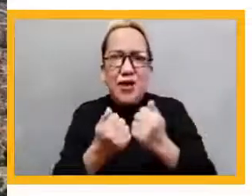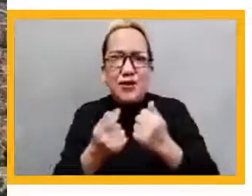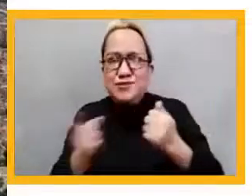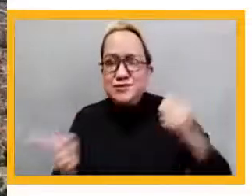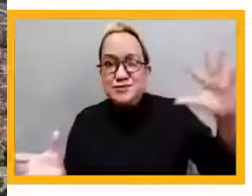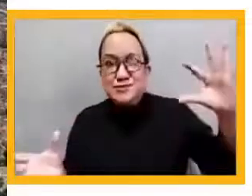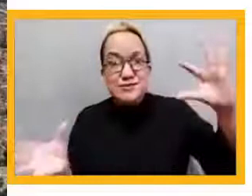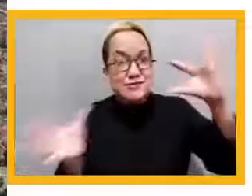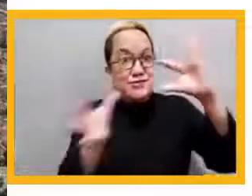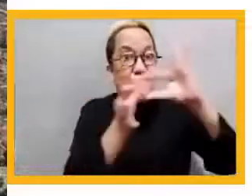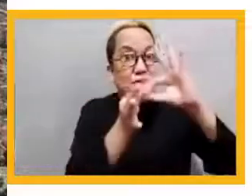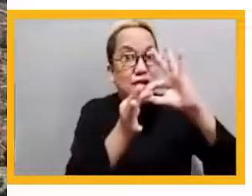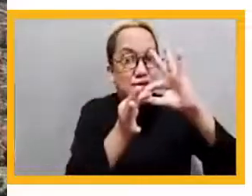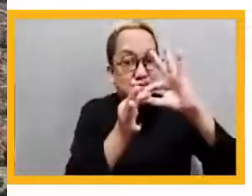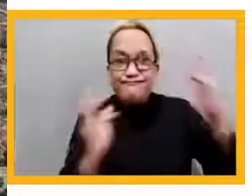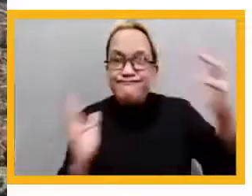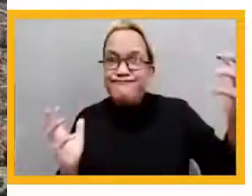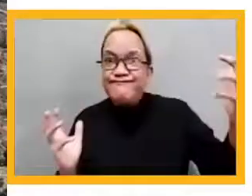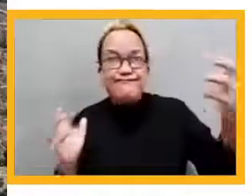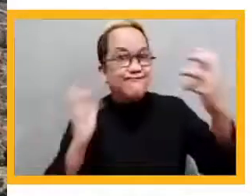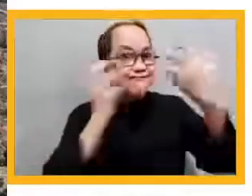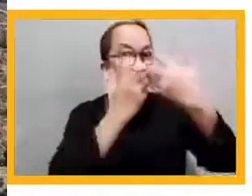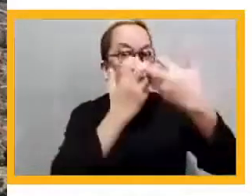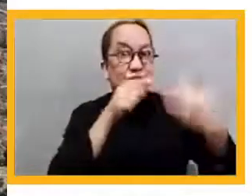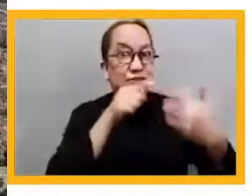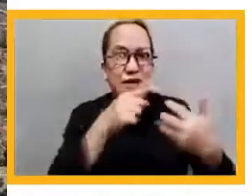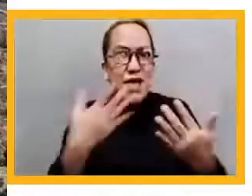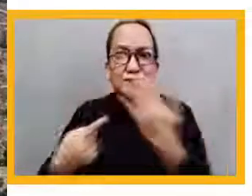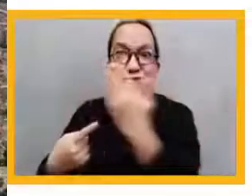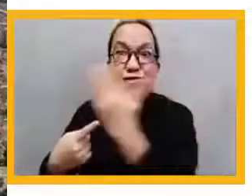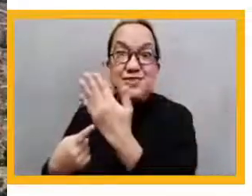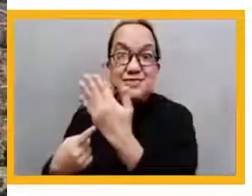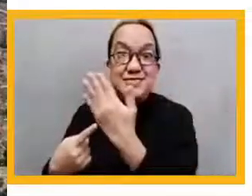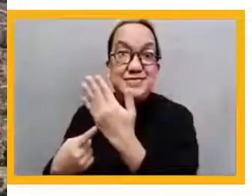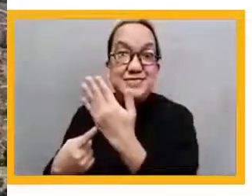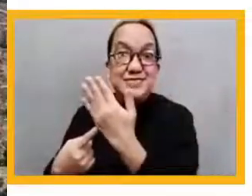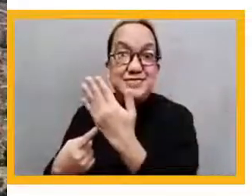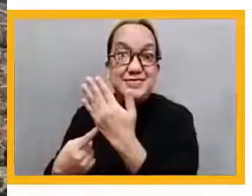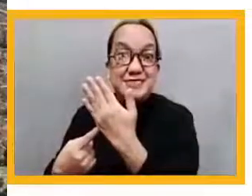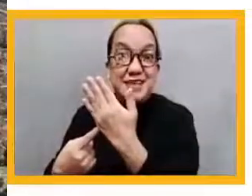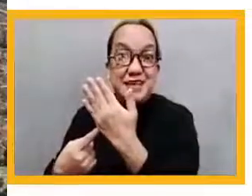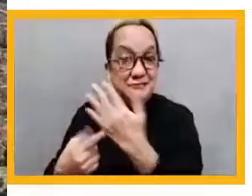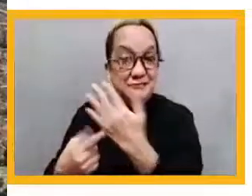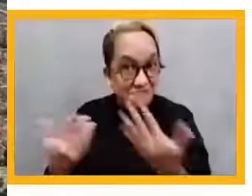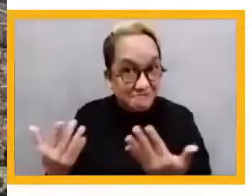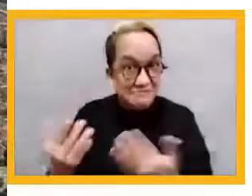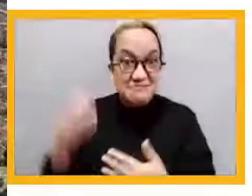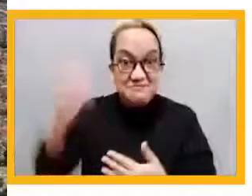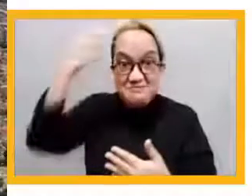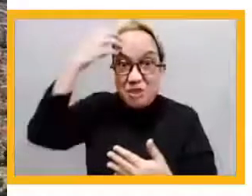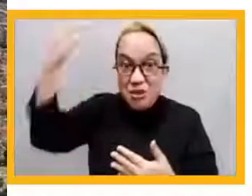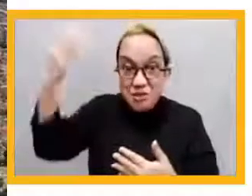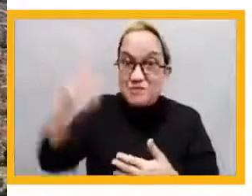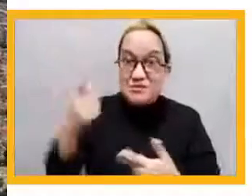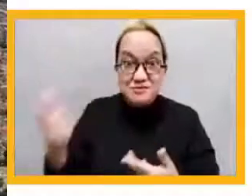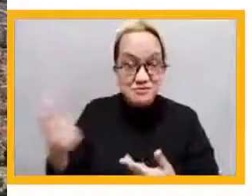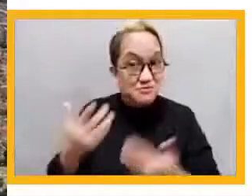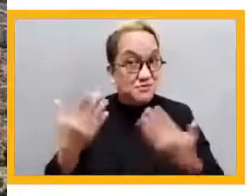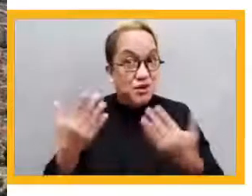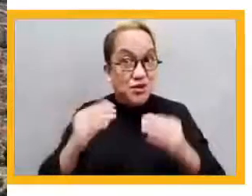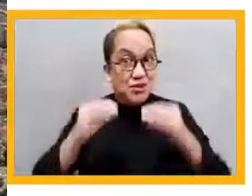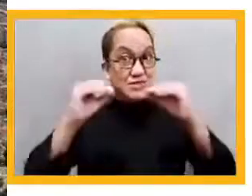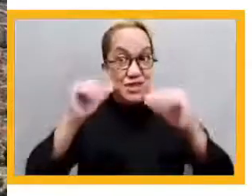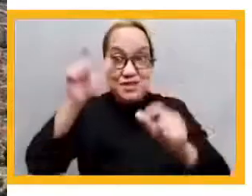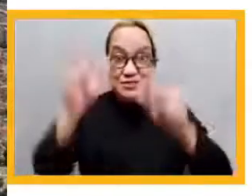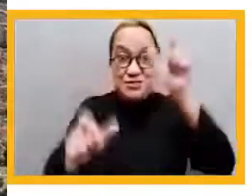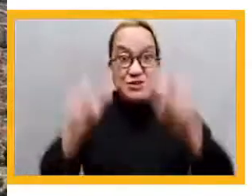viably politically, technically, that any teacher could do it. We could not find PhDs in the remote areas of Colombia. So we had to